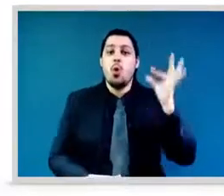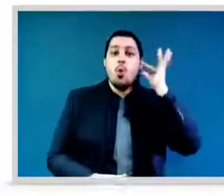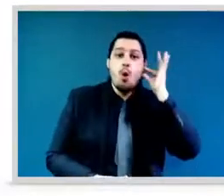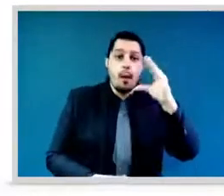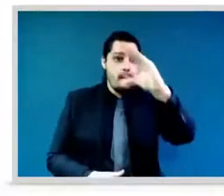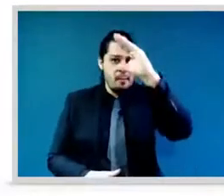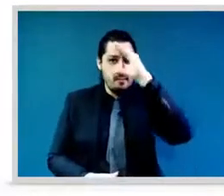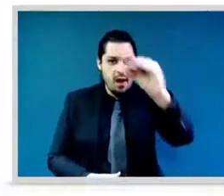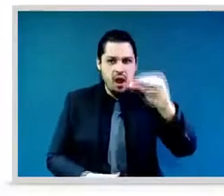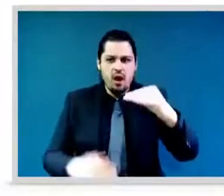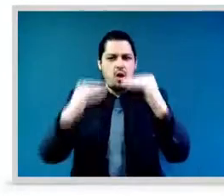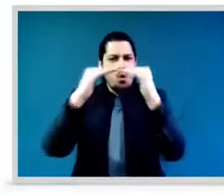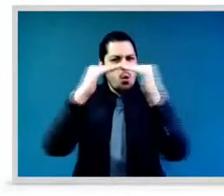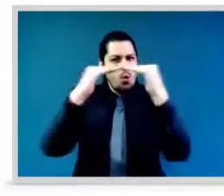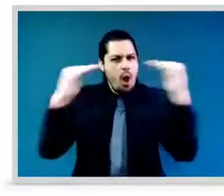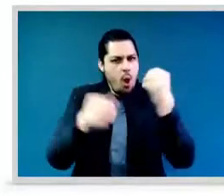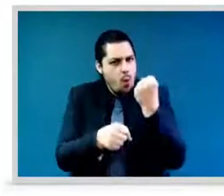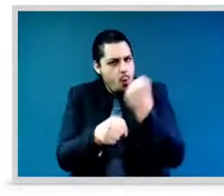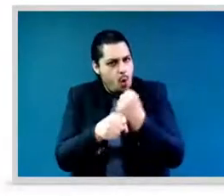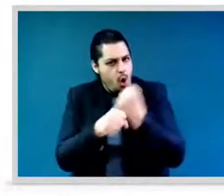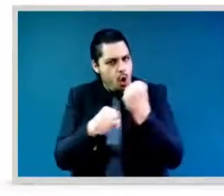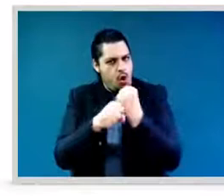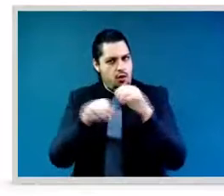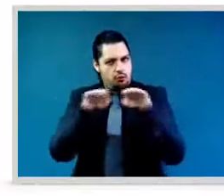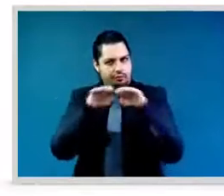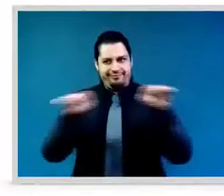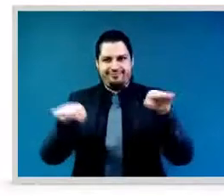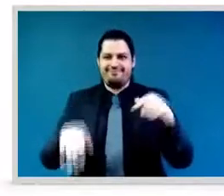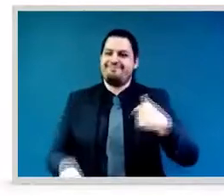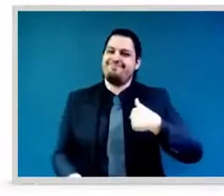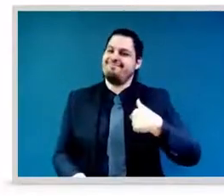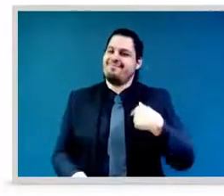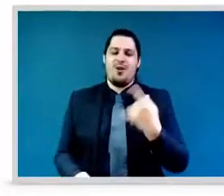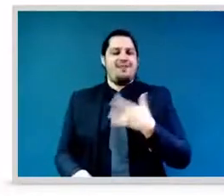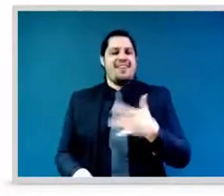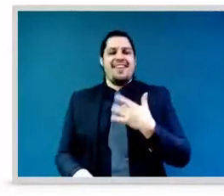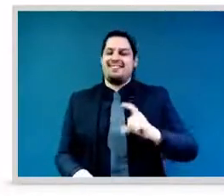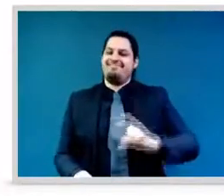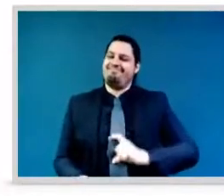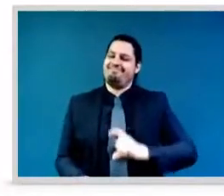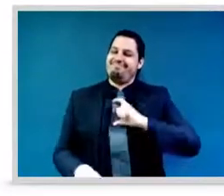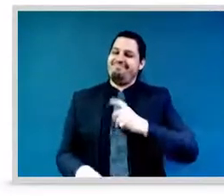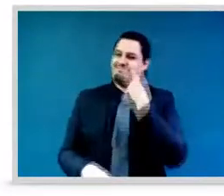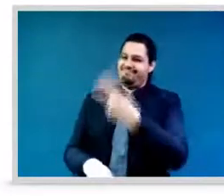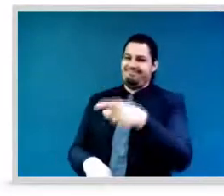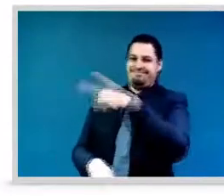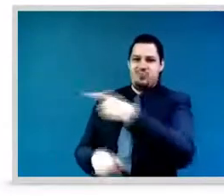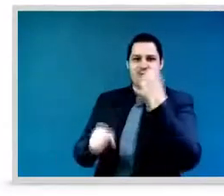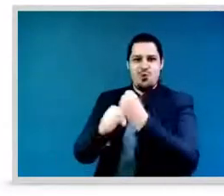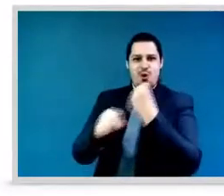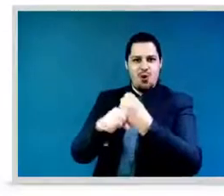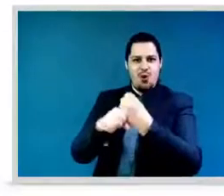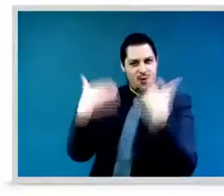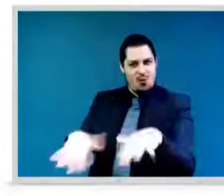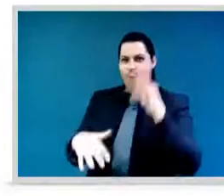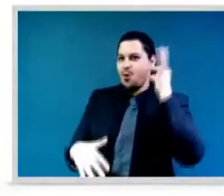educational attainment there is still work to be done we still see gaps and experience barriers